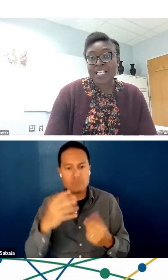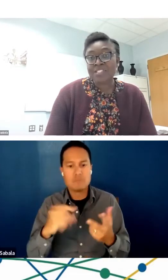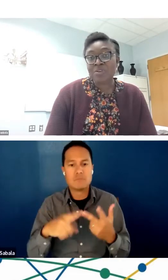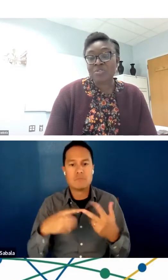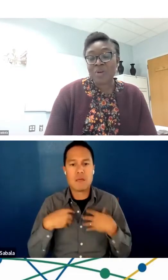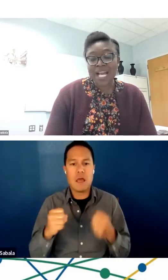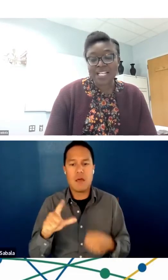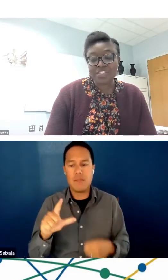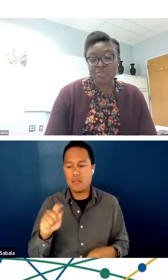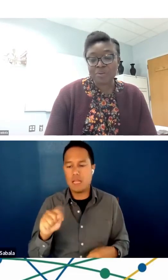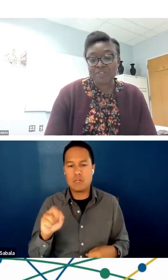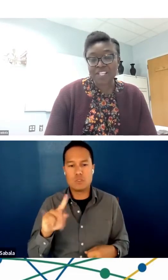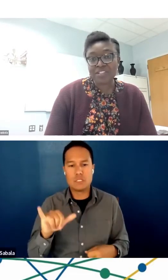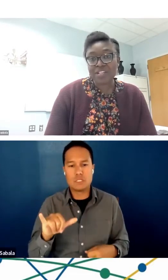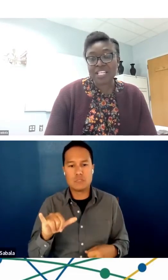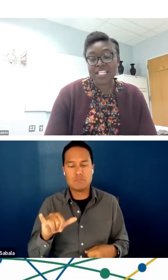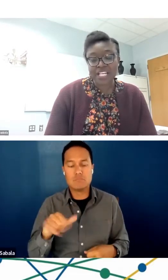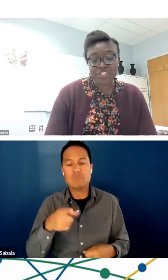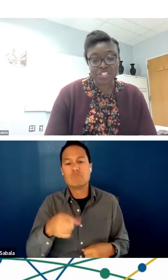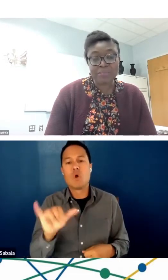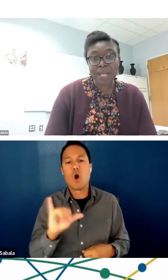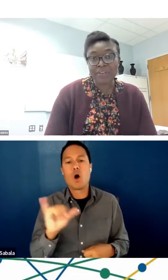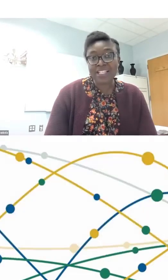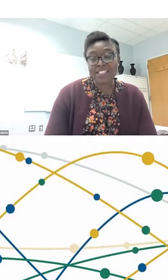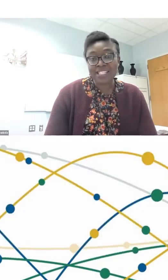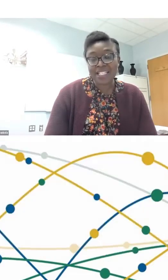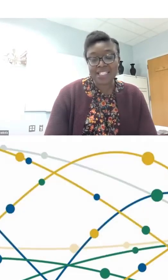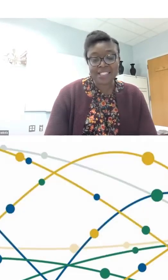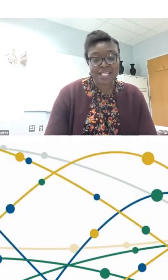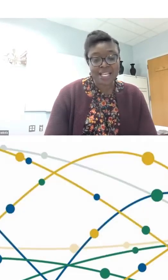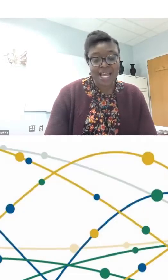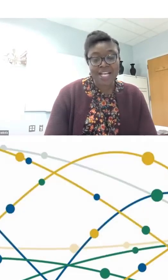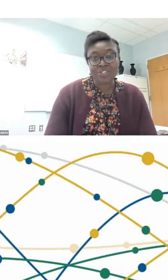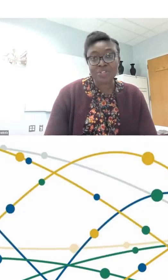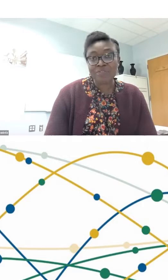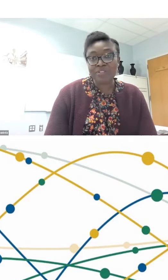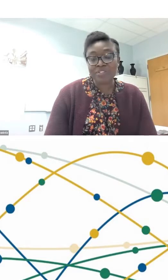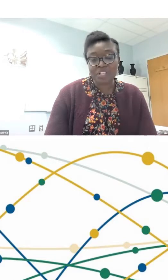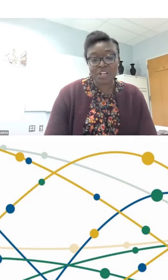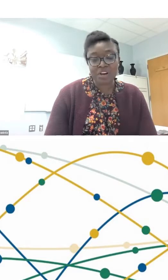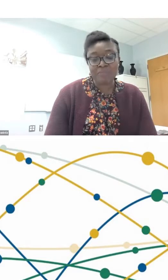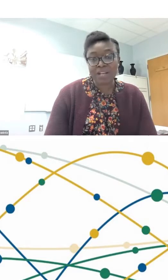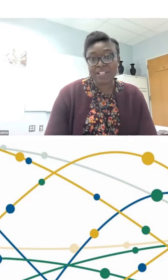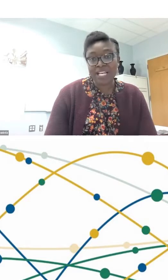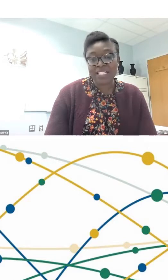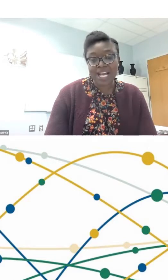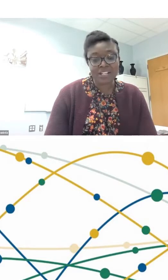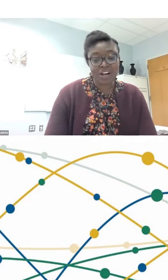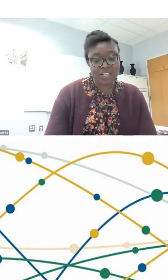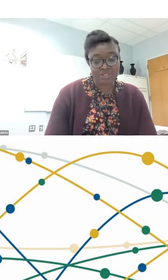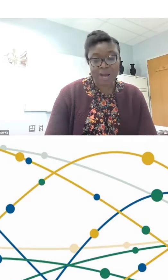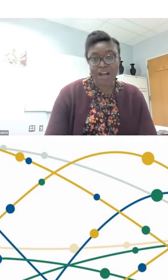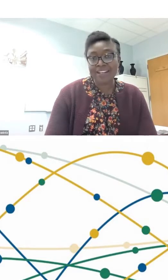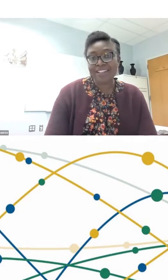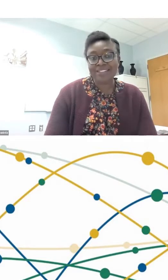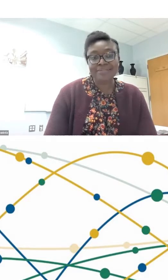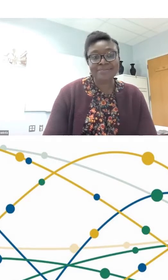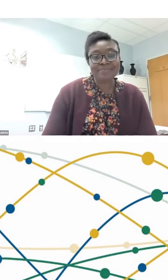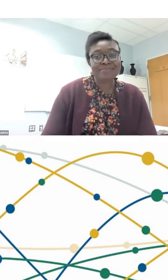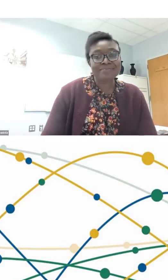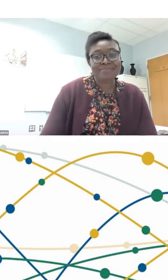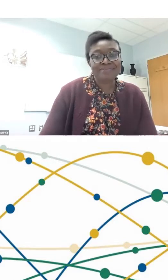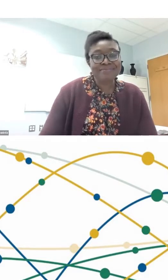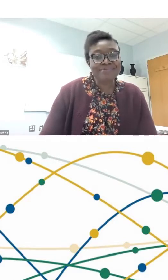He's also an adjunct professor in Asian American Studies at the University of Maryland at College Park.